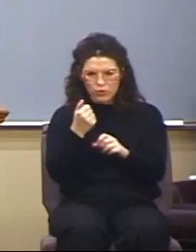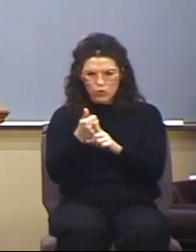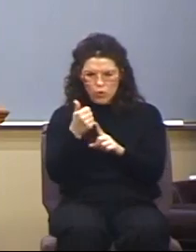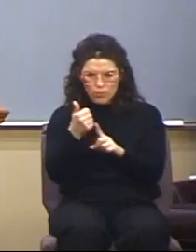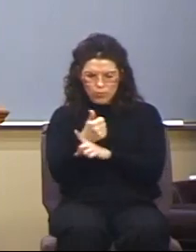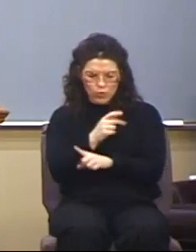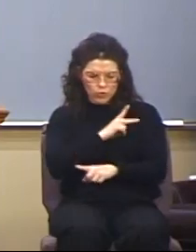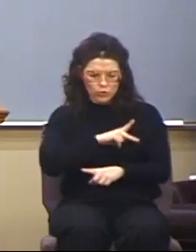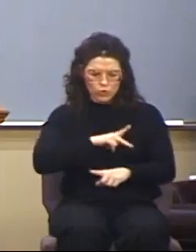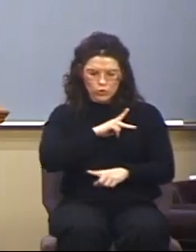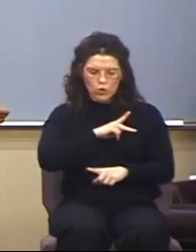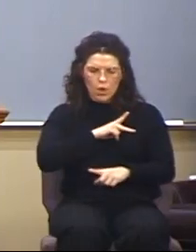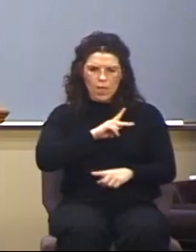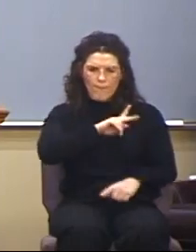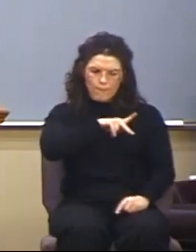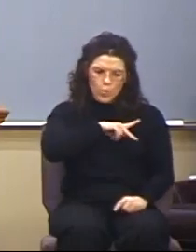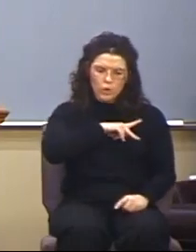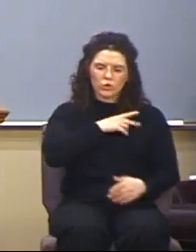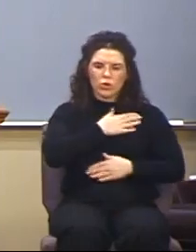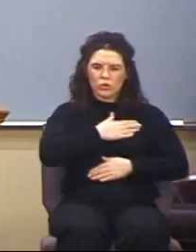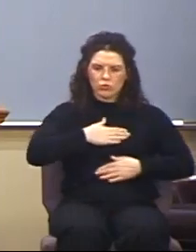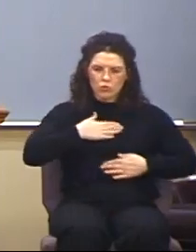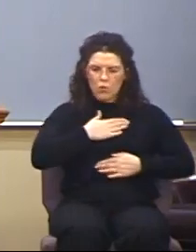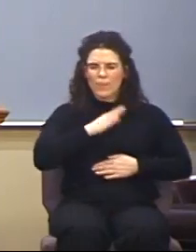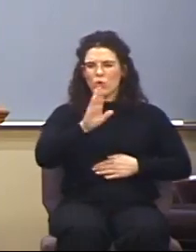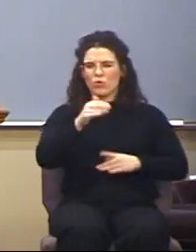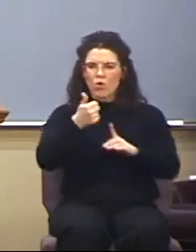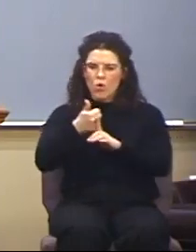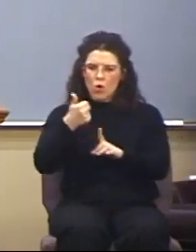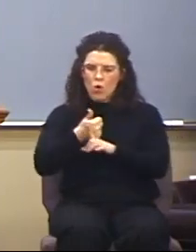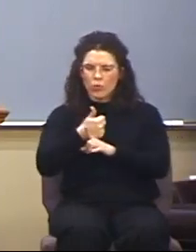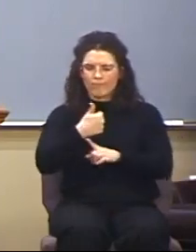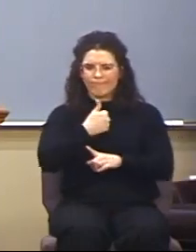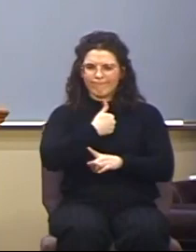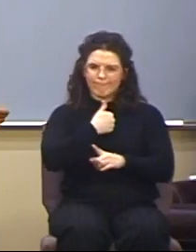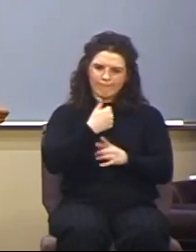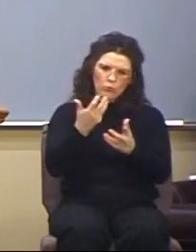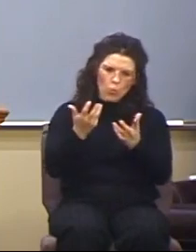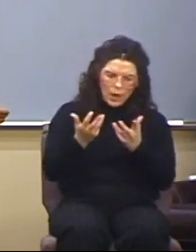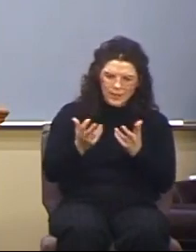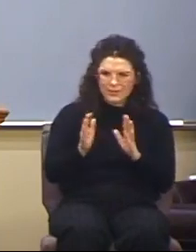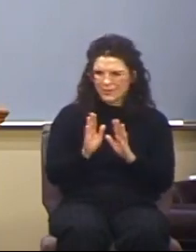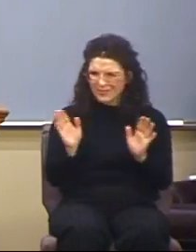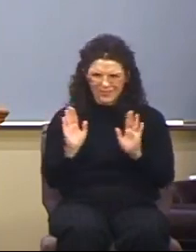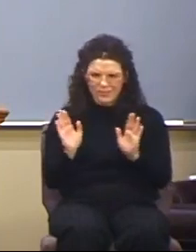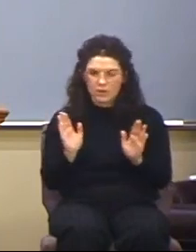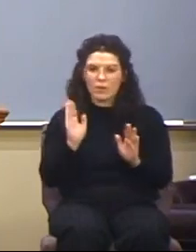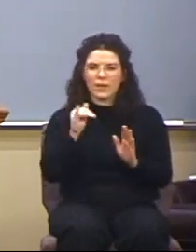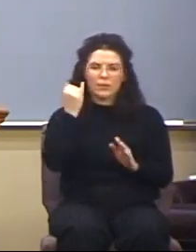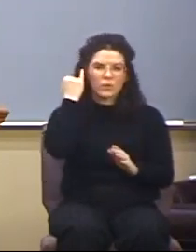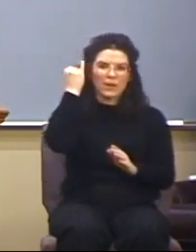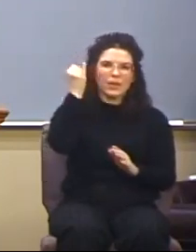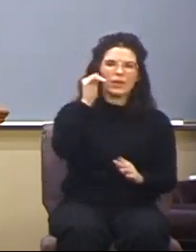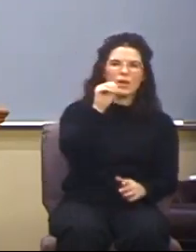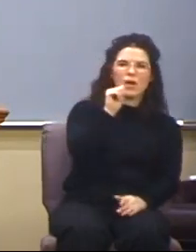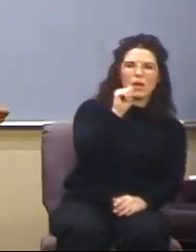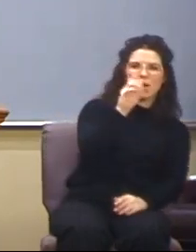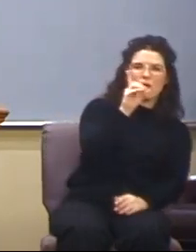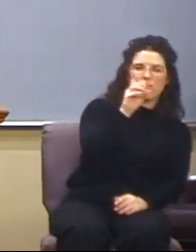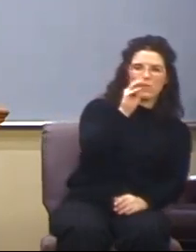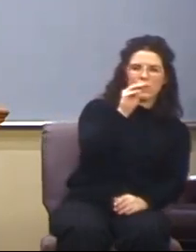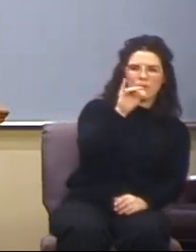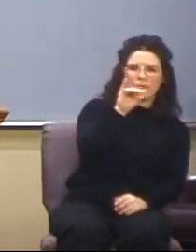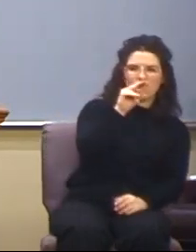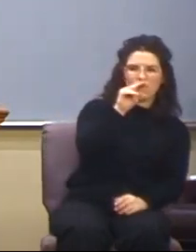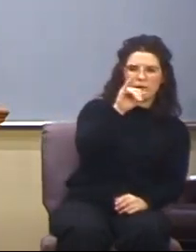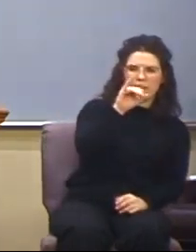enjoyment or for one's own self-gratification. That's where the idea of administrations come